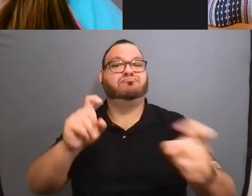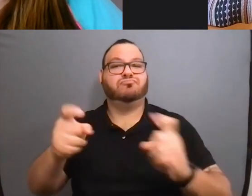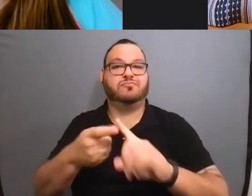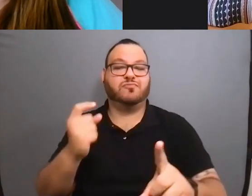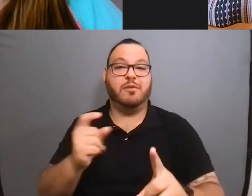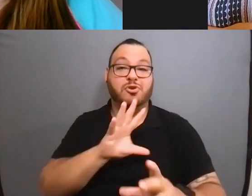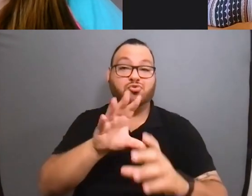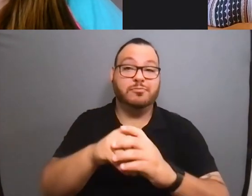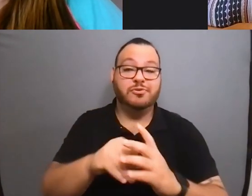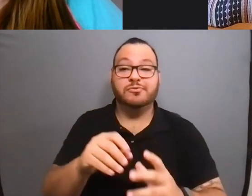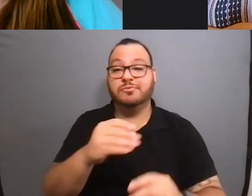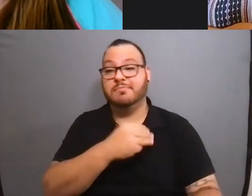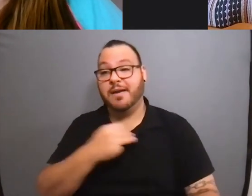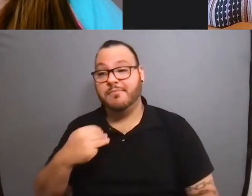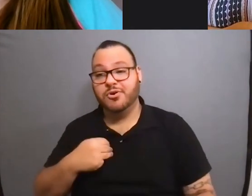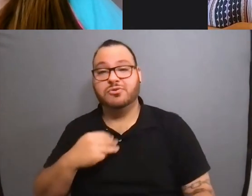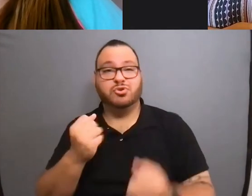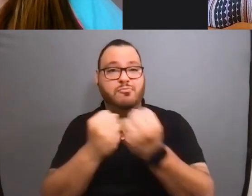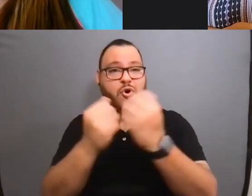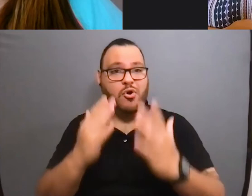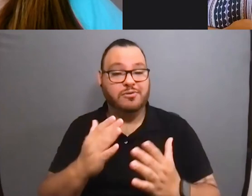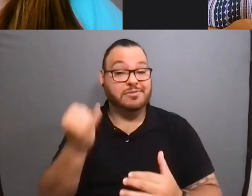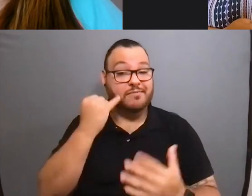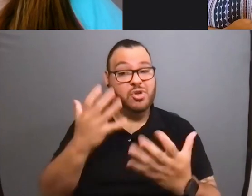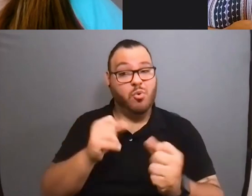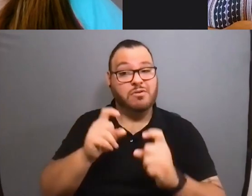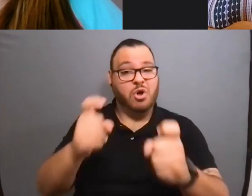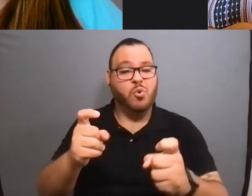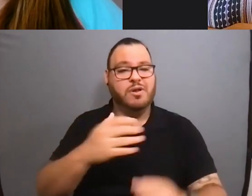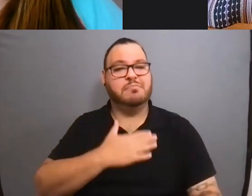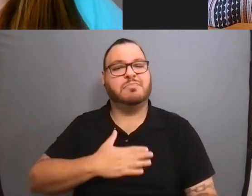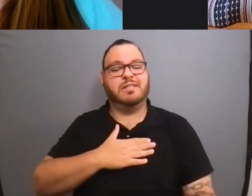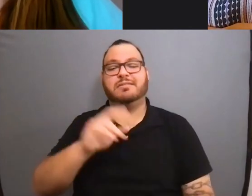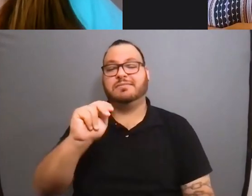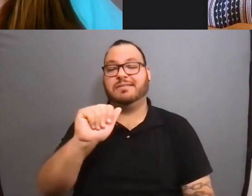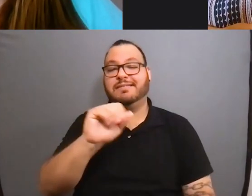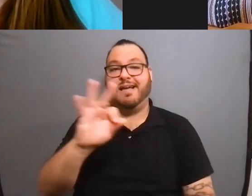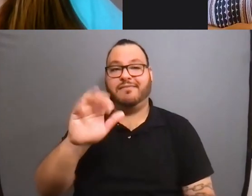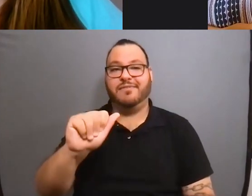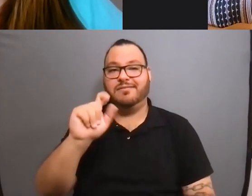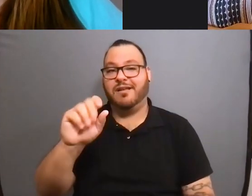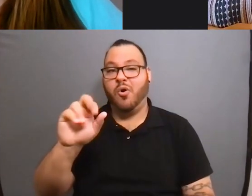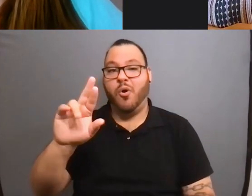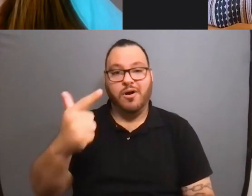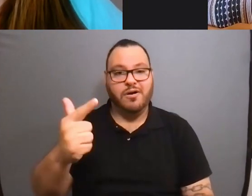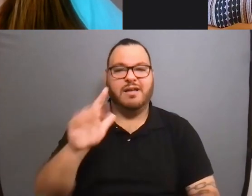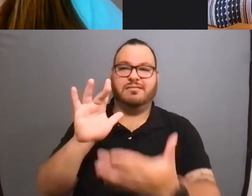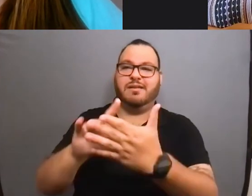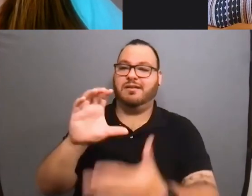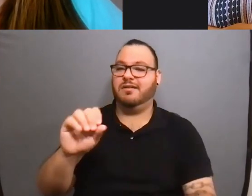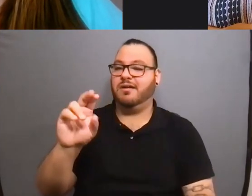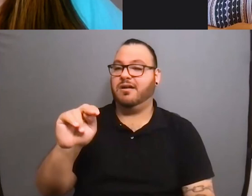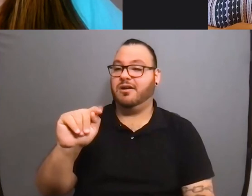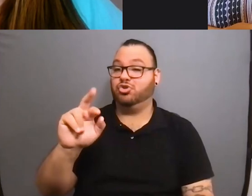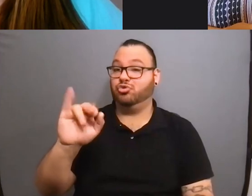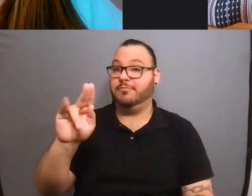If you would like to support in that way, just visit NAFA.org and click the contribute button. Um, I am Tigris Osborne on behalf of